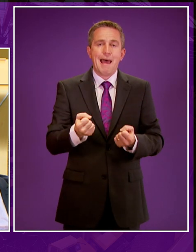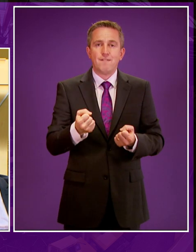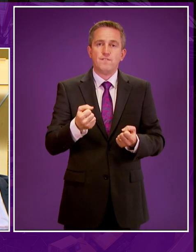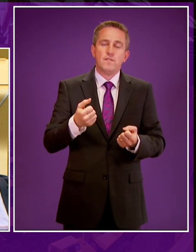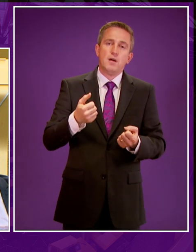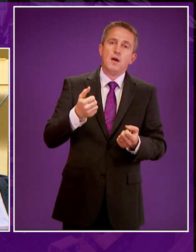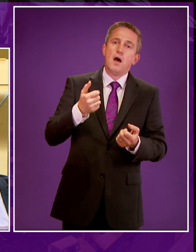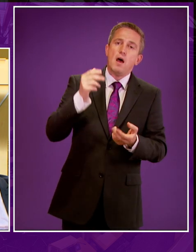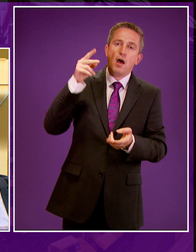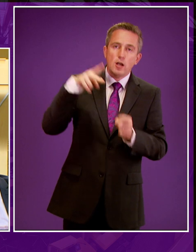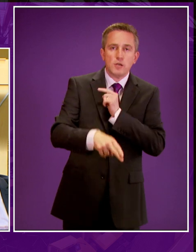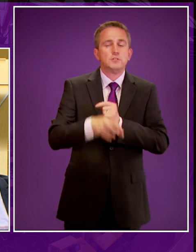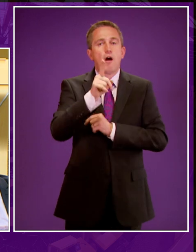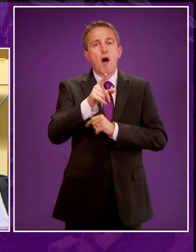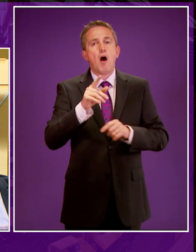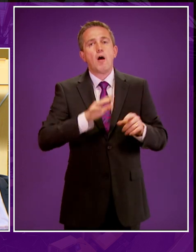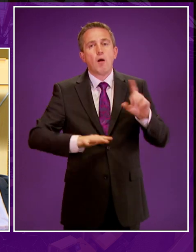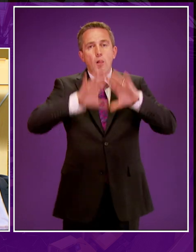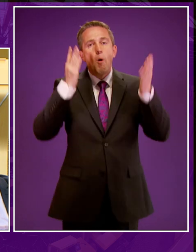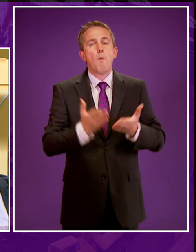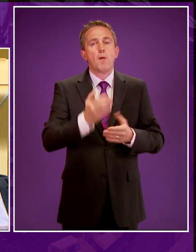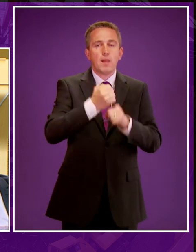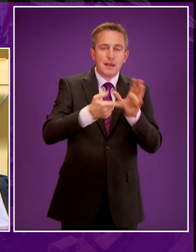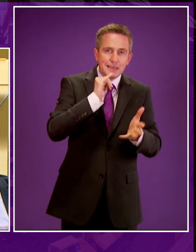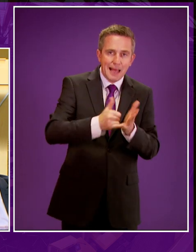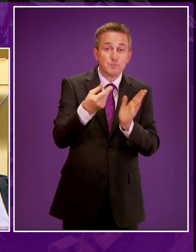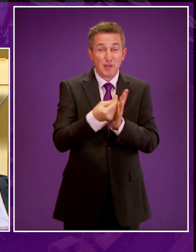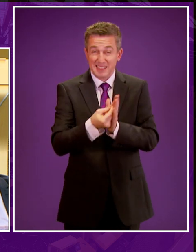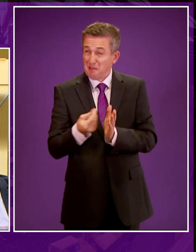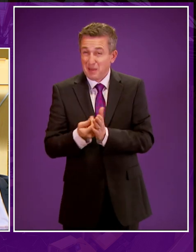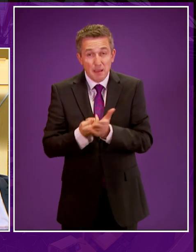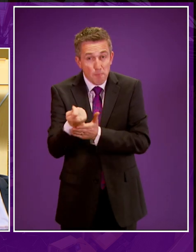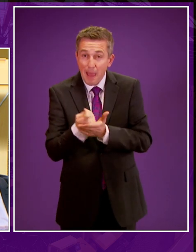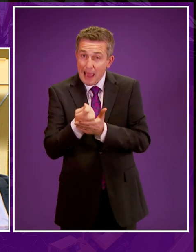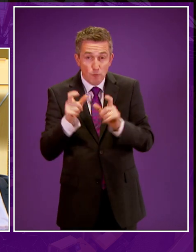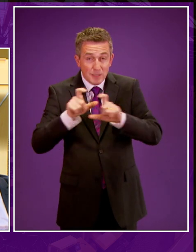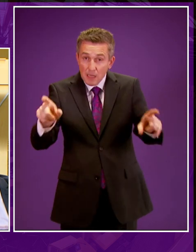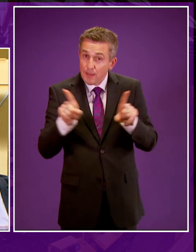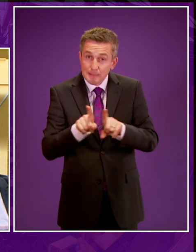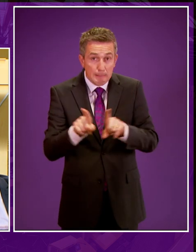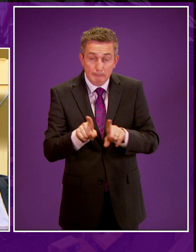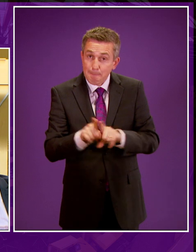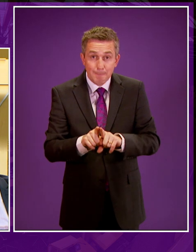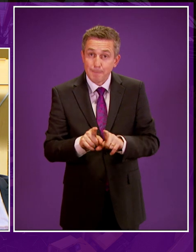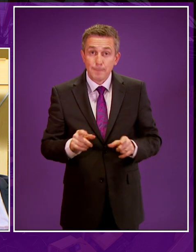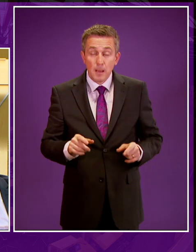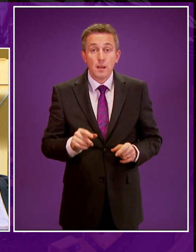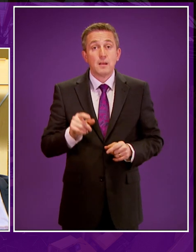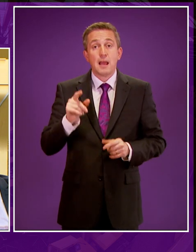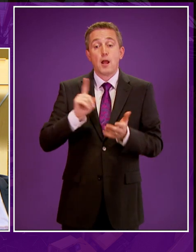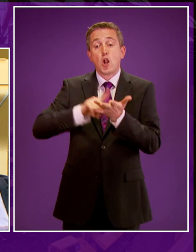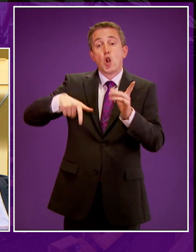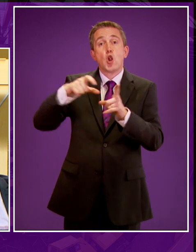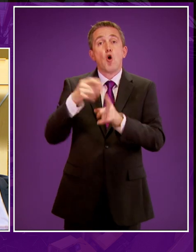gas prices. Consequently, there would be no noticeable effect on energy costs for households. This is a view that has also been expressed by Lord Brown,